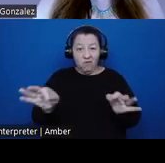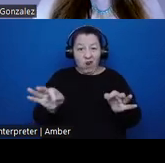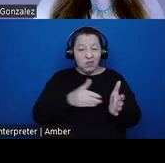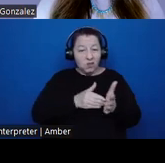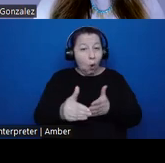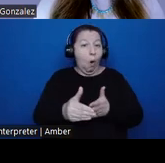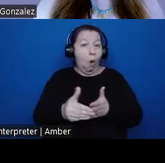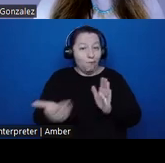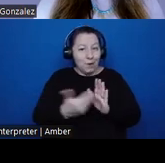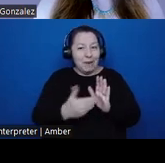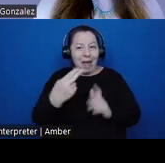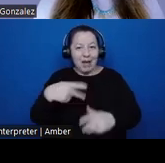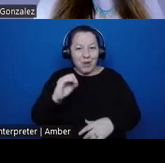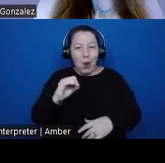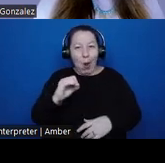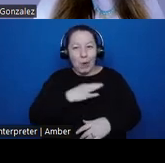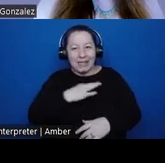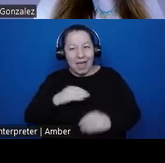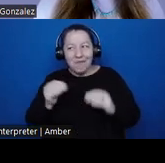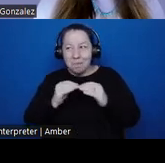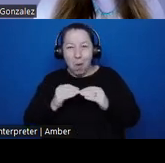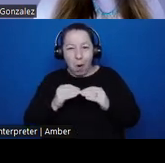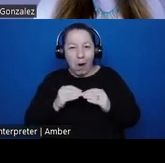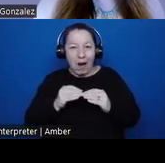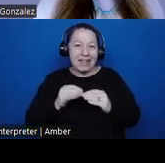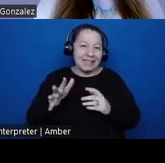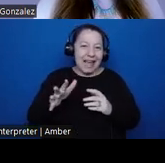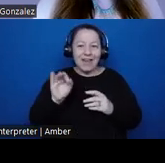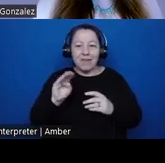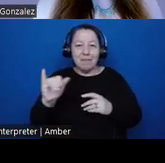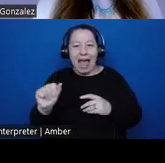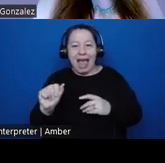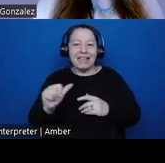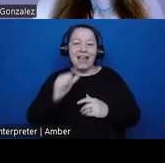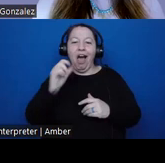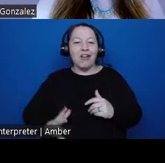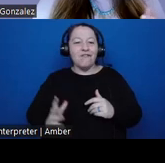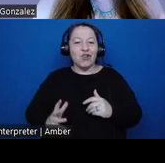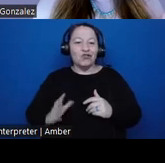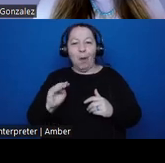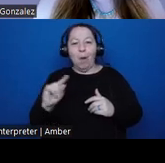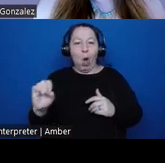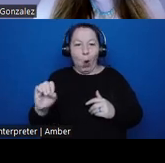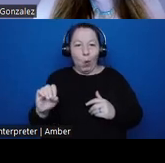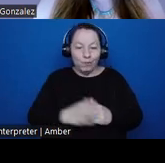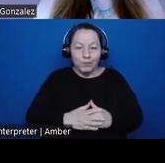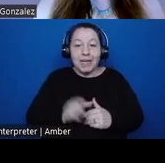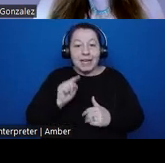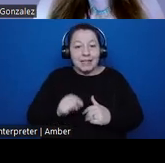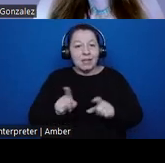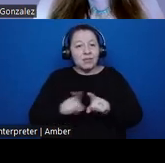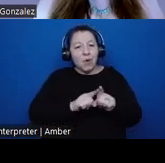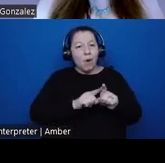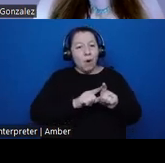HPO staff staff staff so much more that it's kind of FMI is unofficial motto, if you will. This in turn frames how